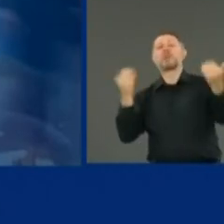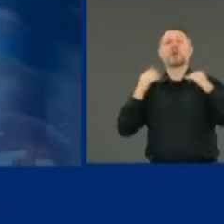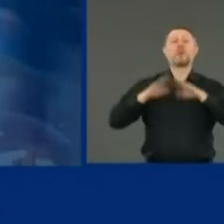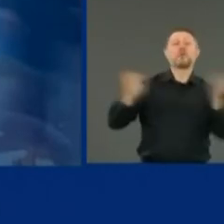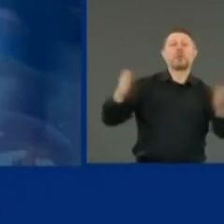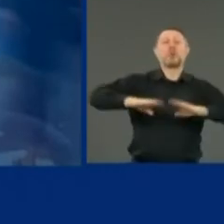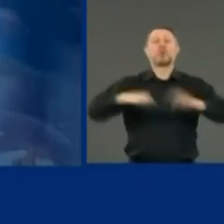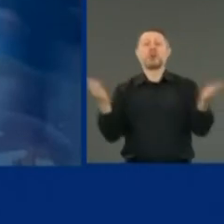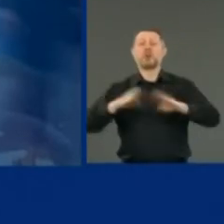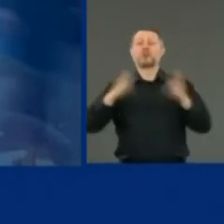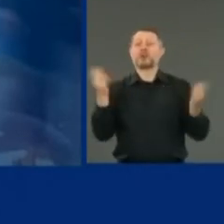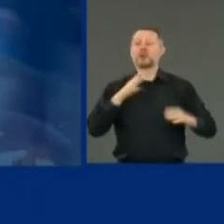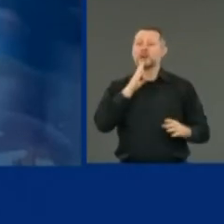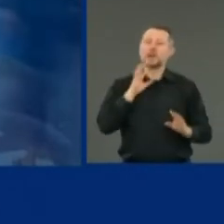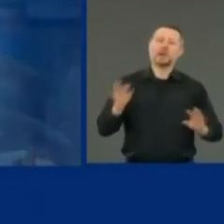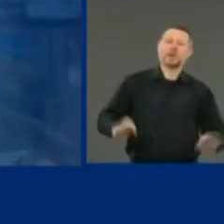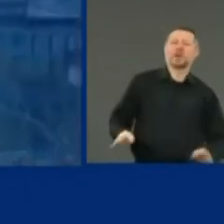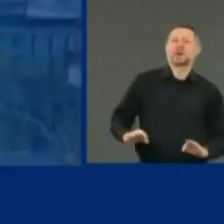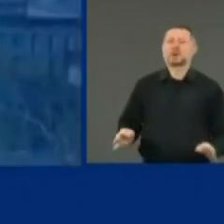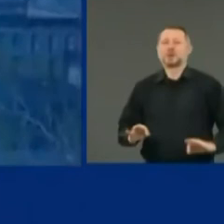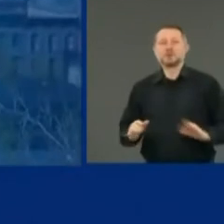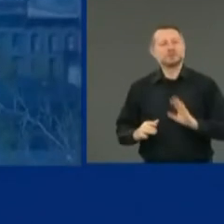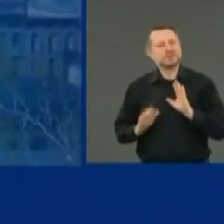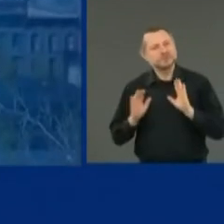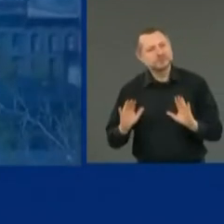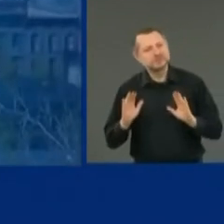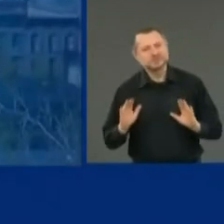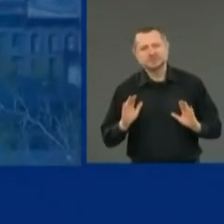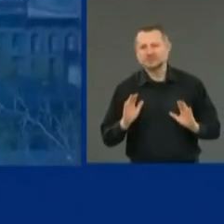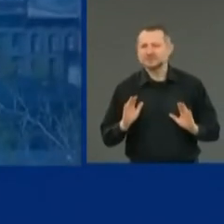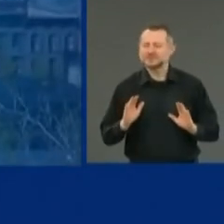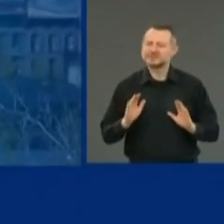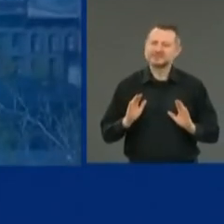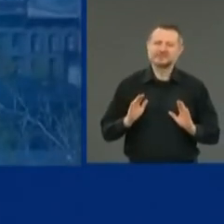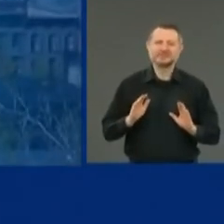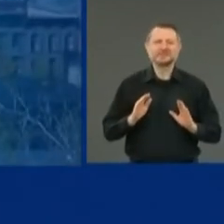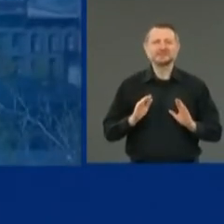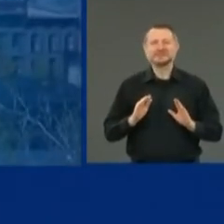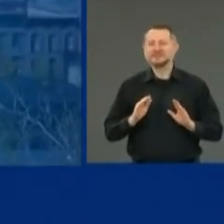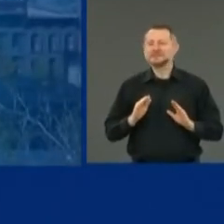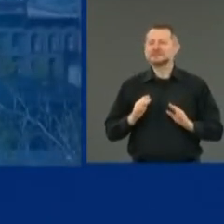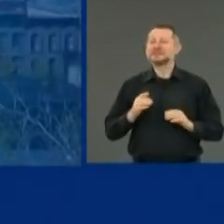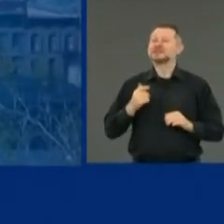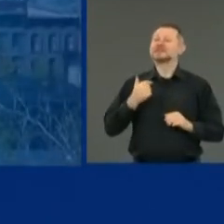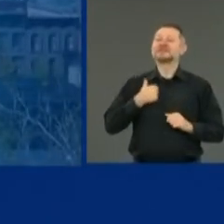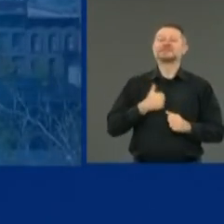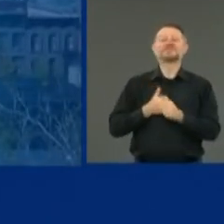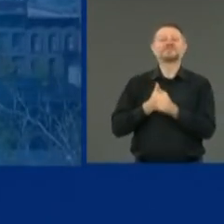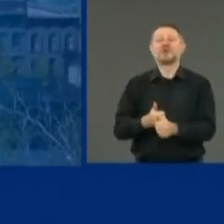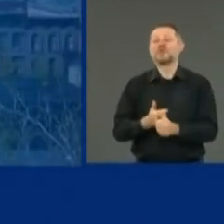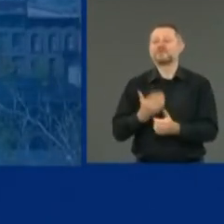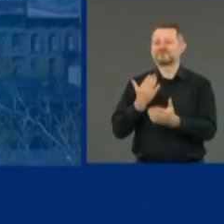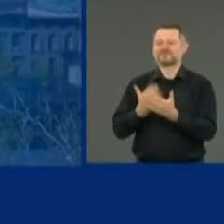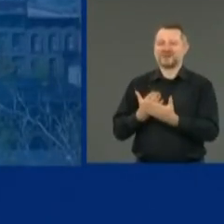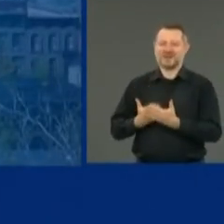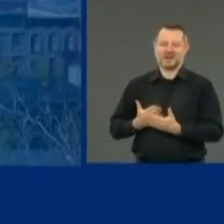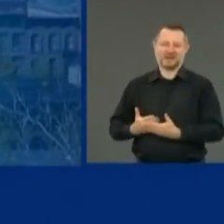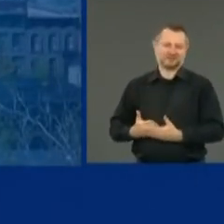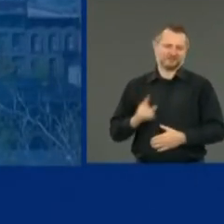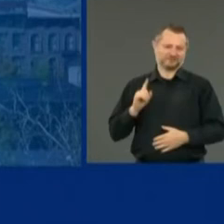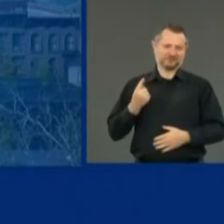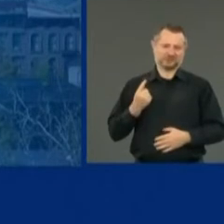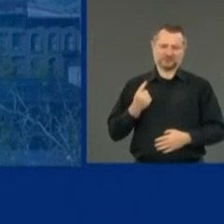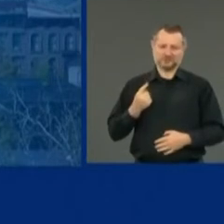Disobey the rules. Just open. Look, there are still facts in life. Everybody can have an